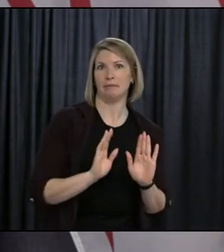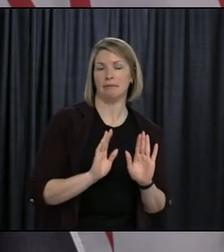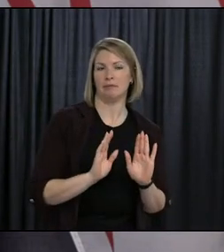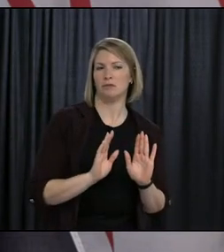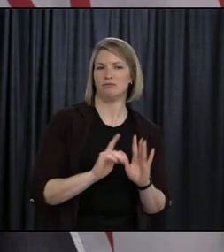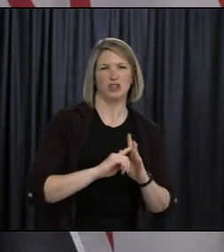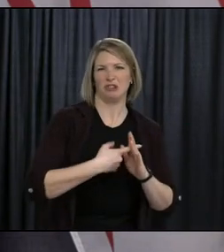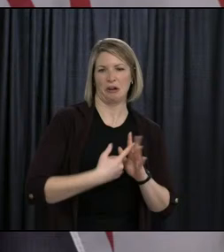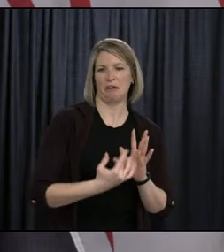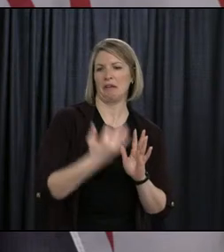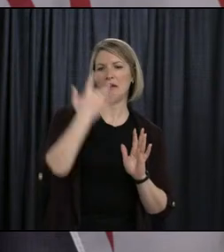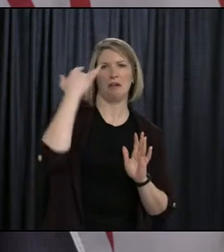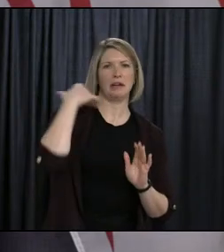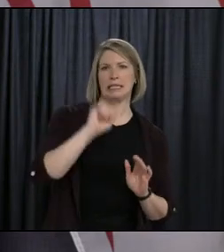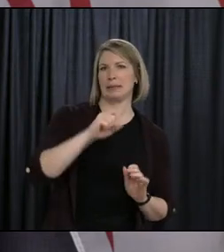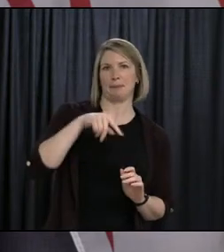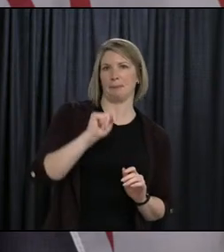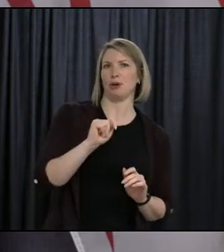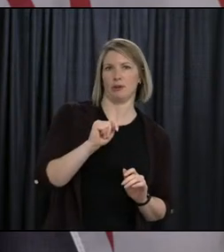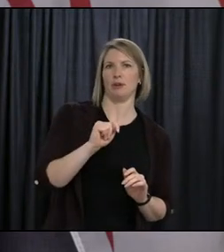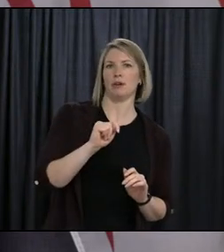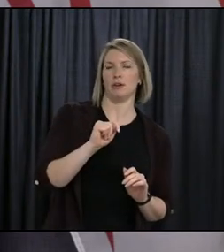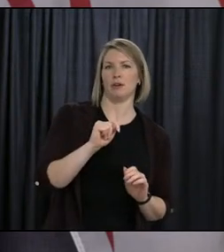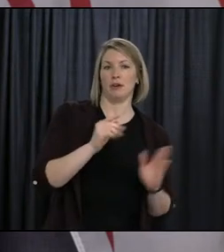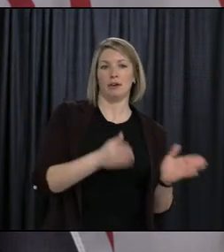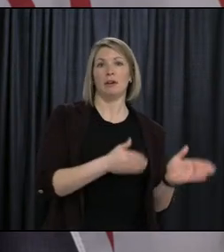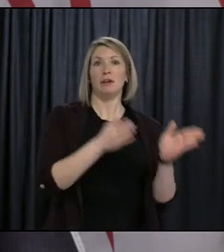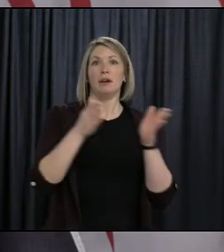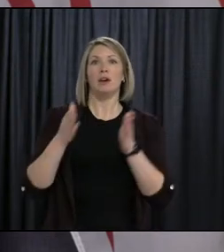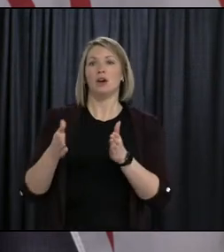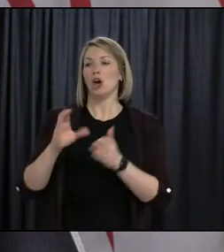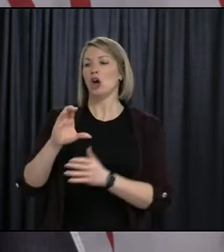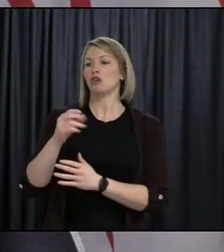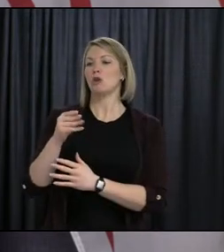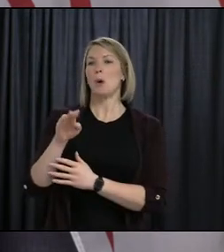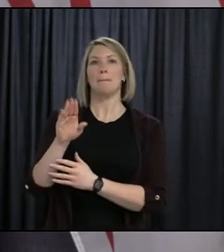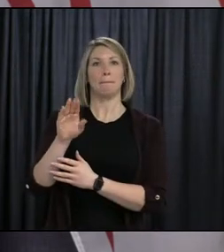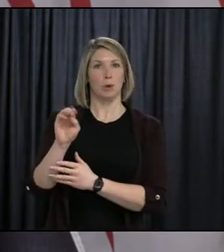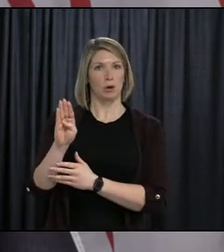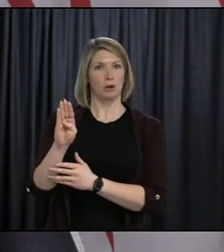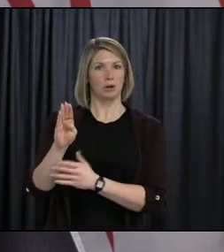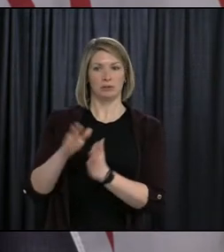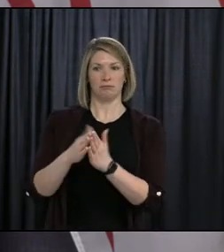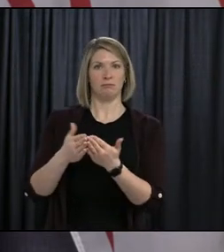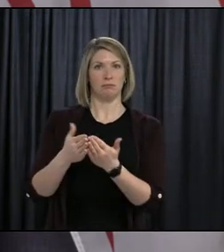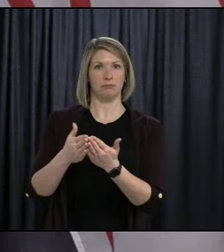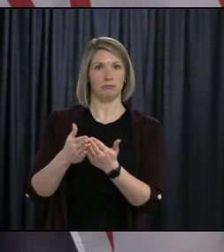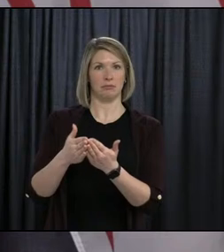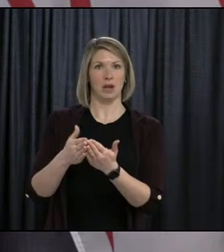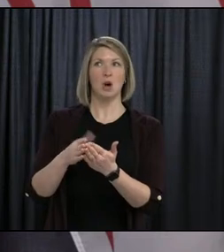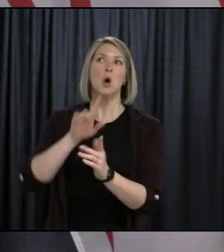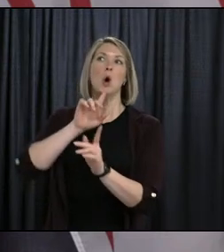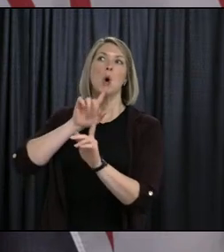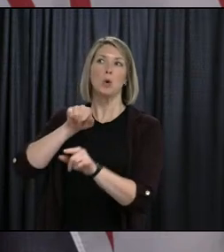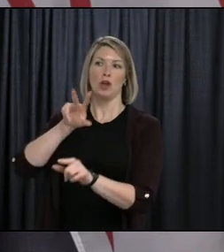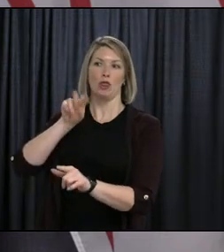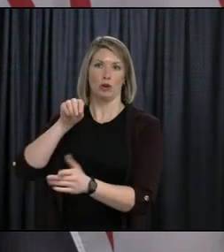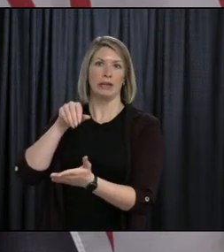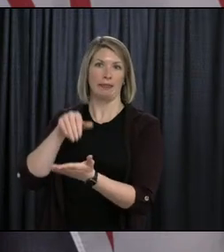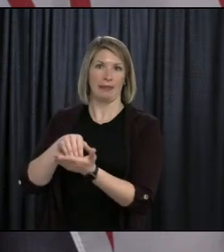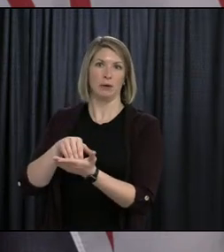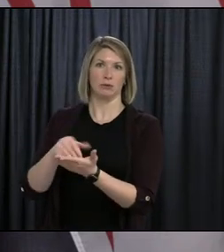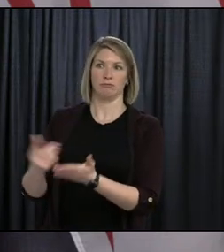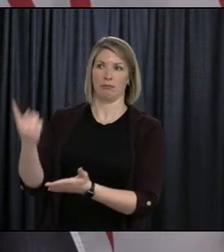early in the school year. With respect to the Chromebooks, there was an order, as the Minister alluded to, of over 30,000 in July.